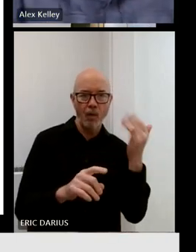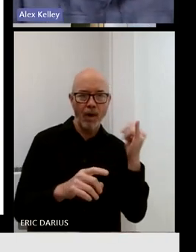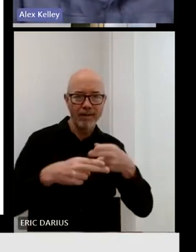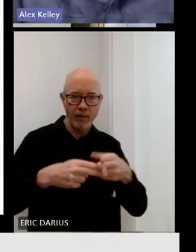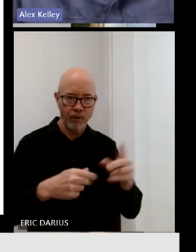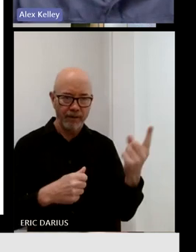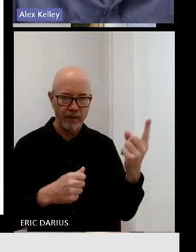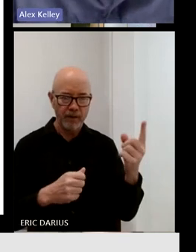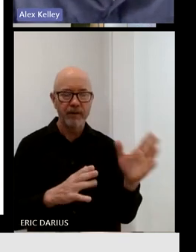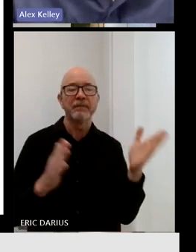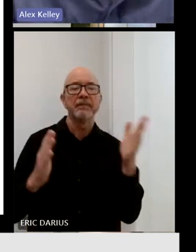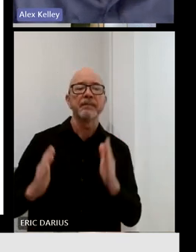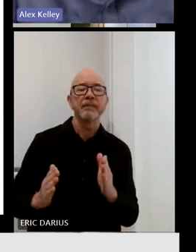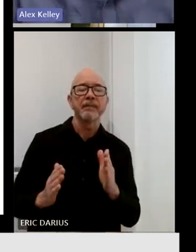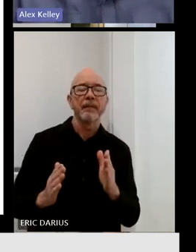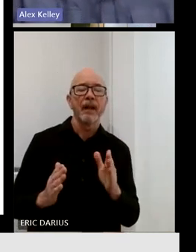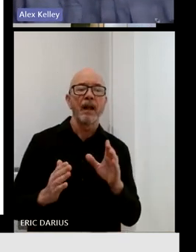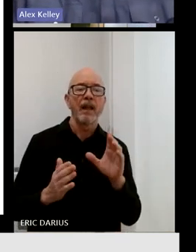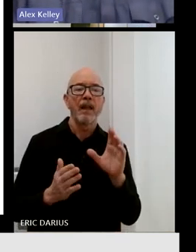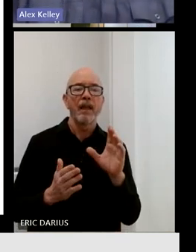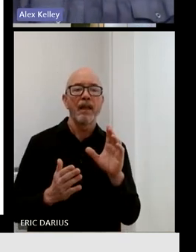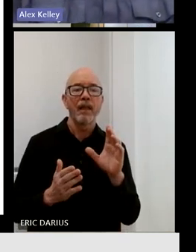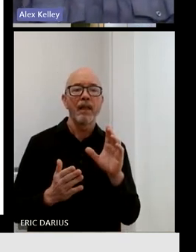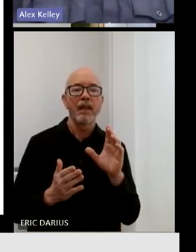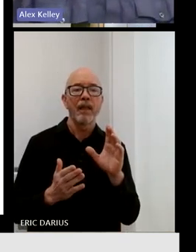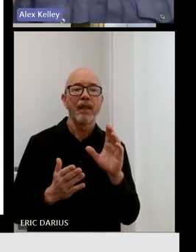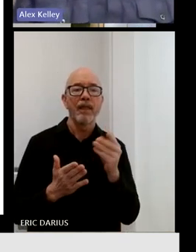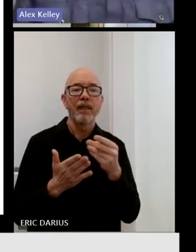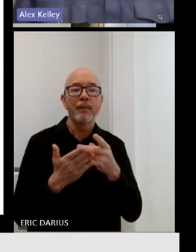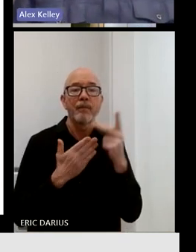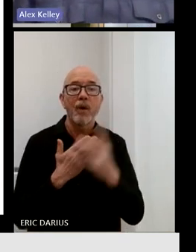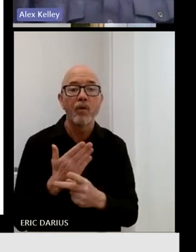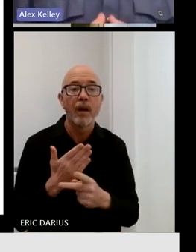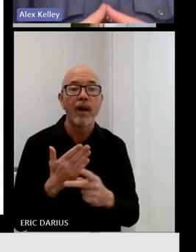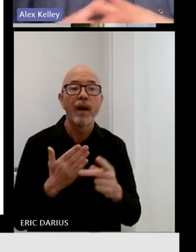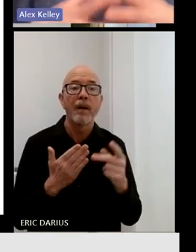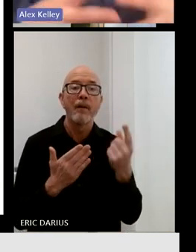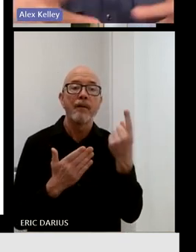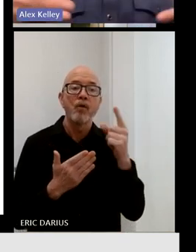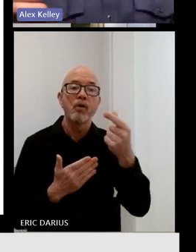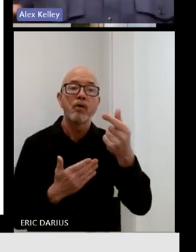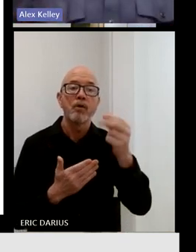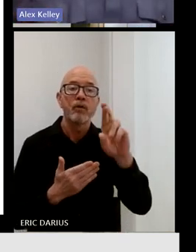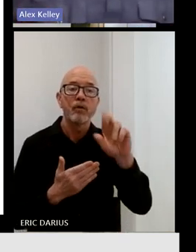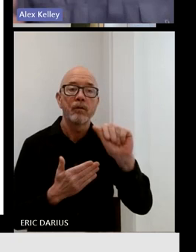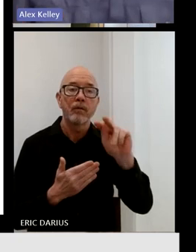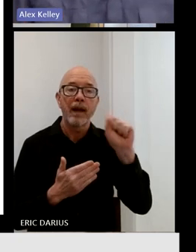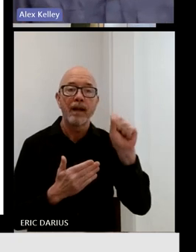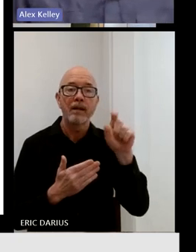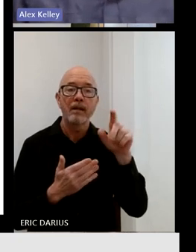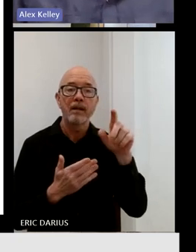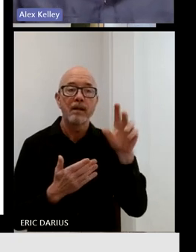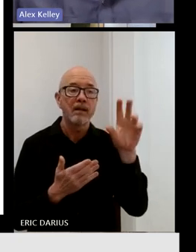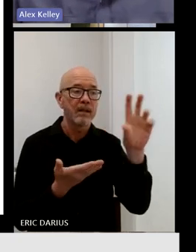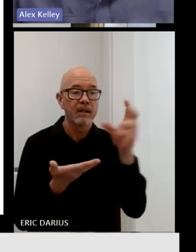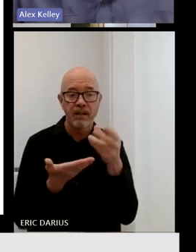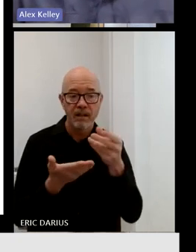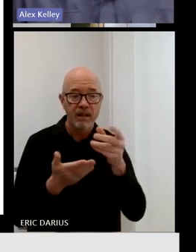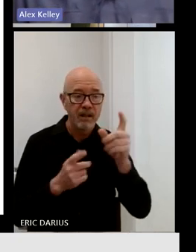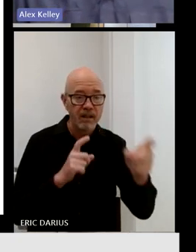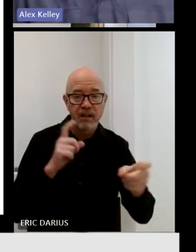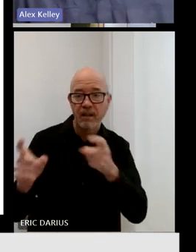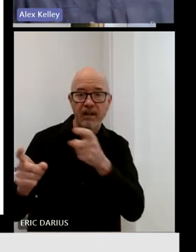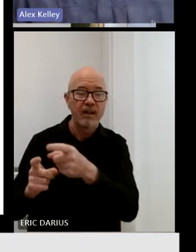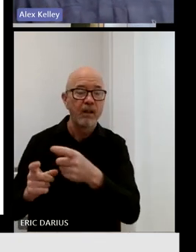So this grant program would provide grants for the deployment of, again, small